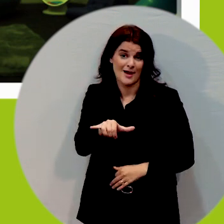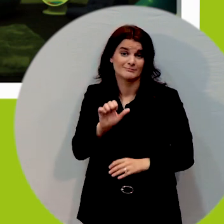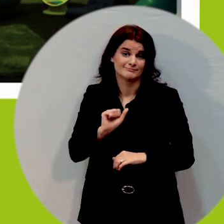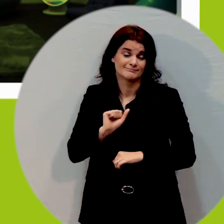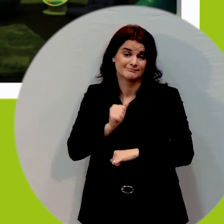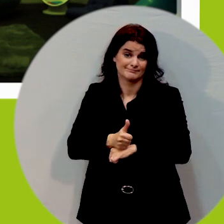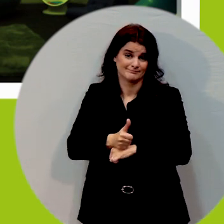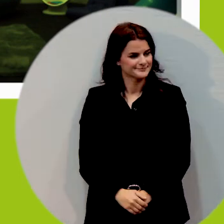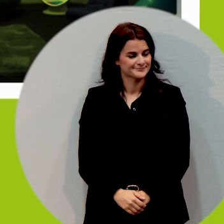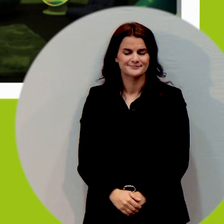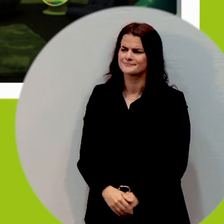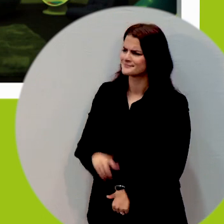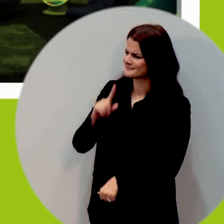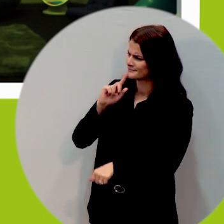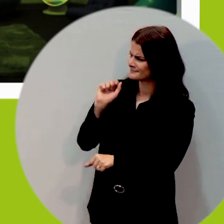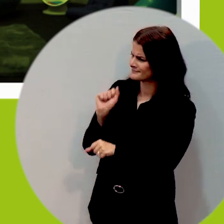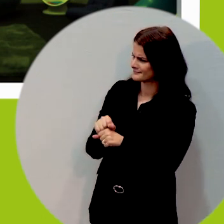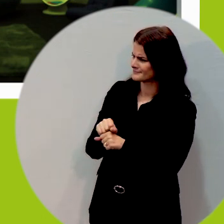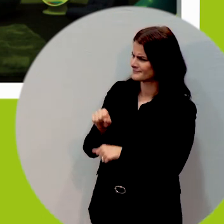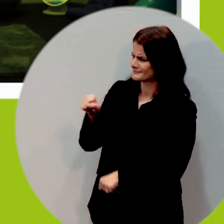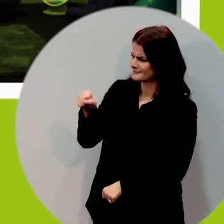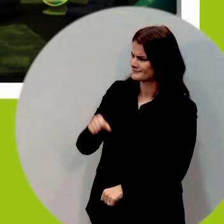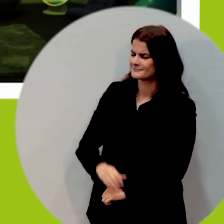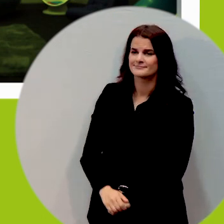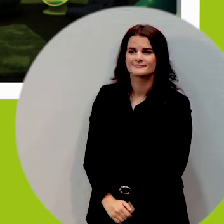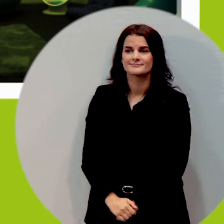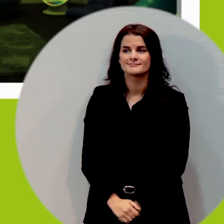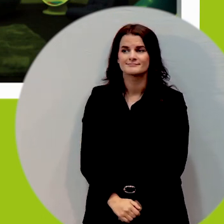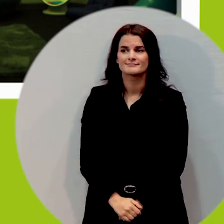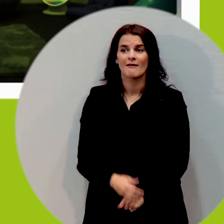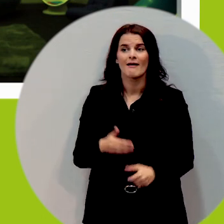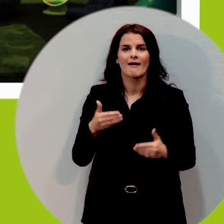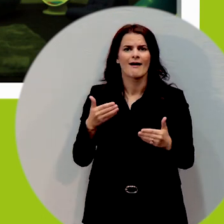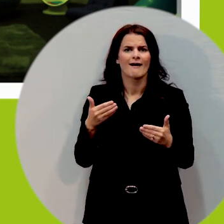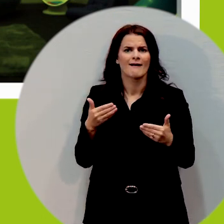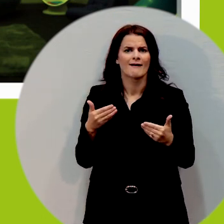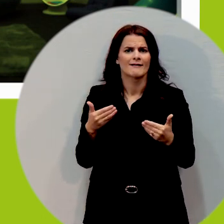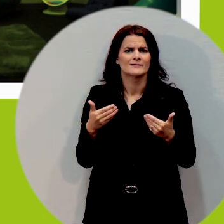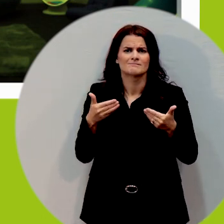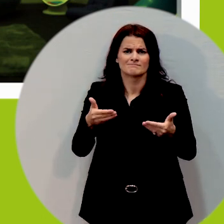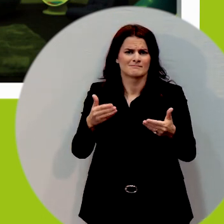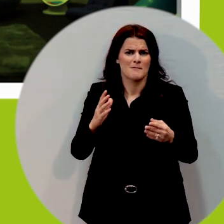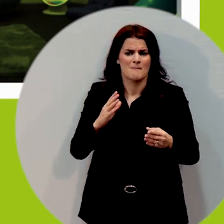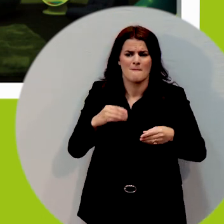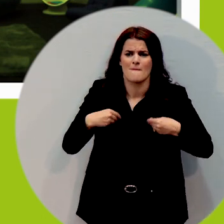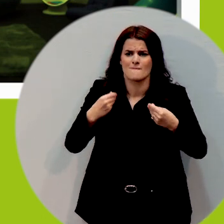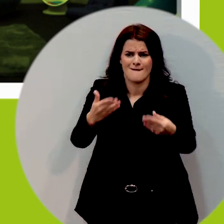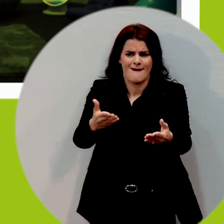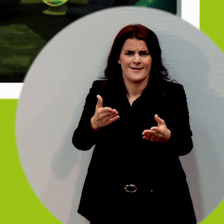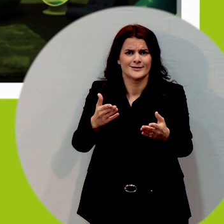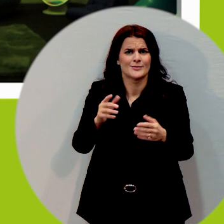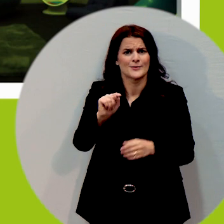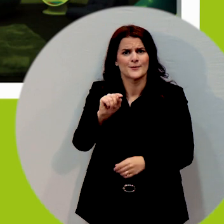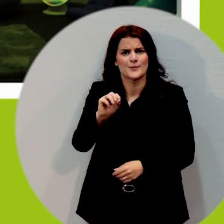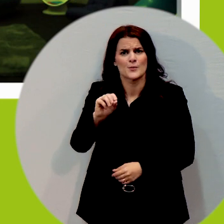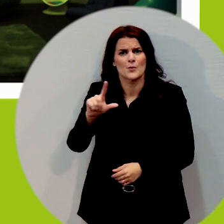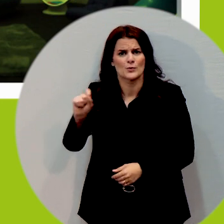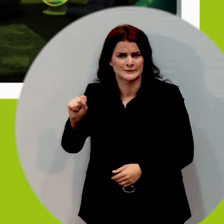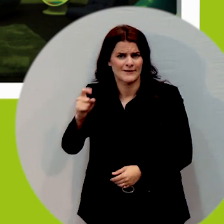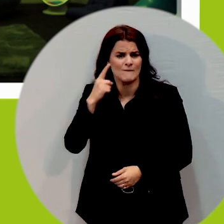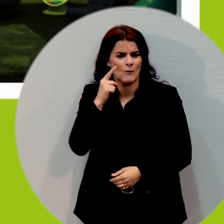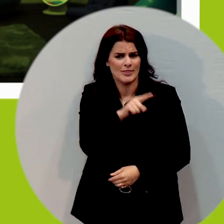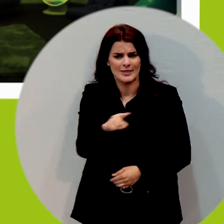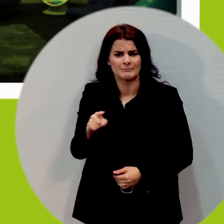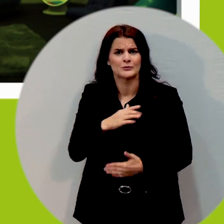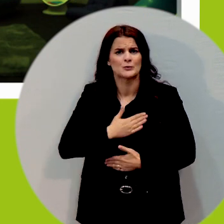give people the tools that they need to enjoy the facility myself as somebody who had a